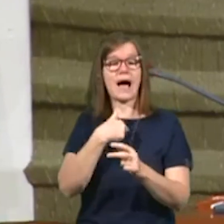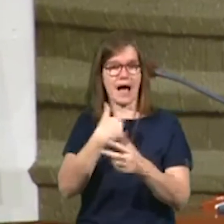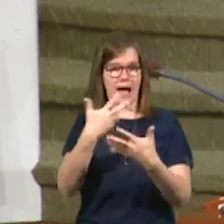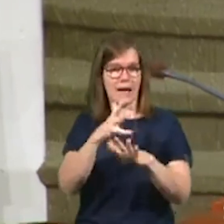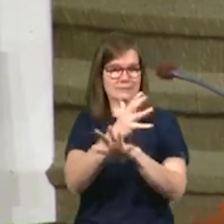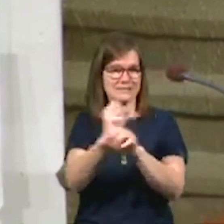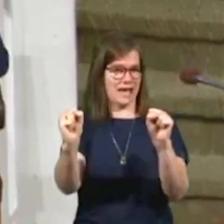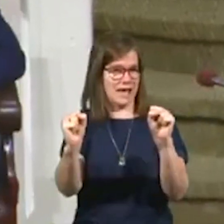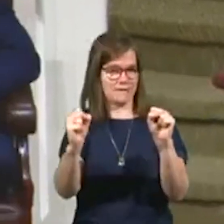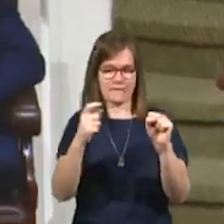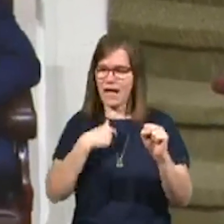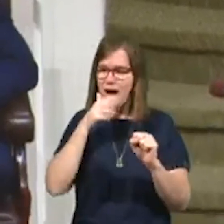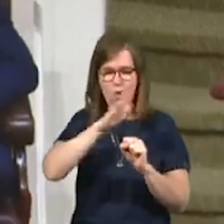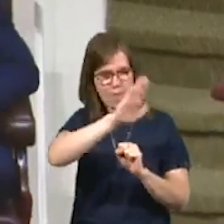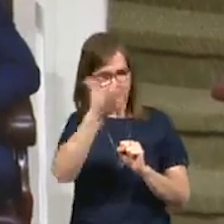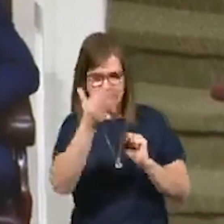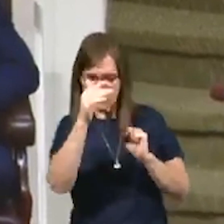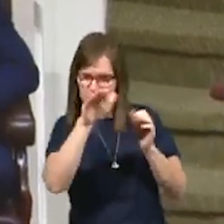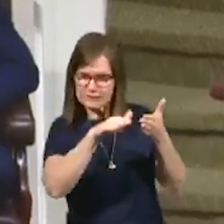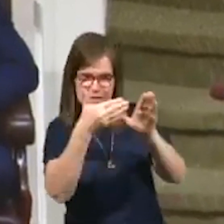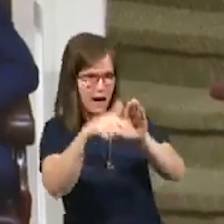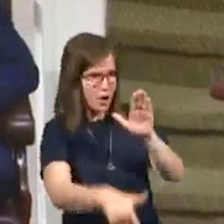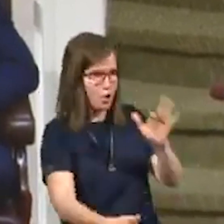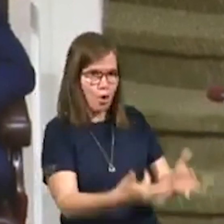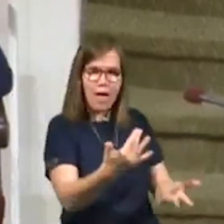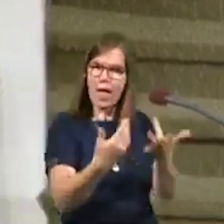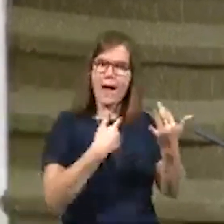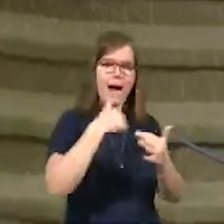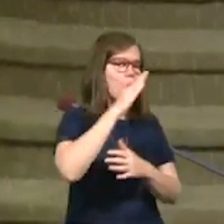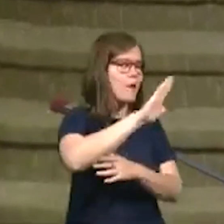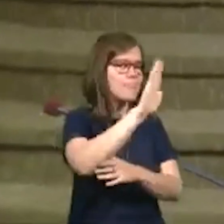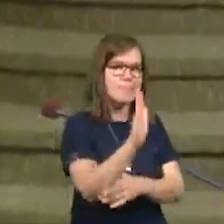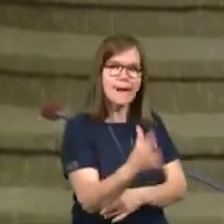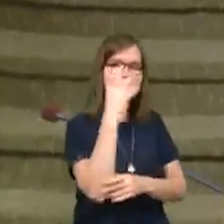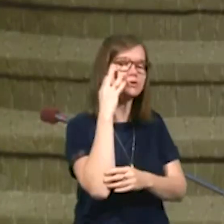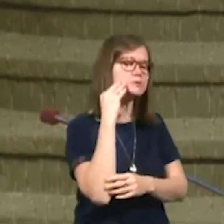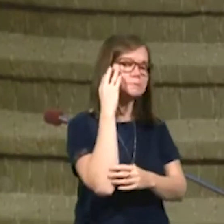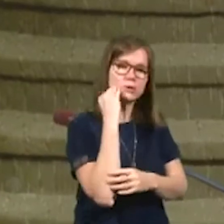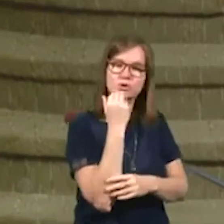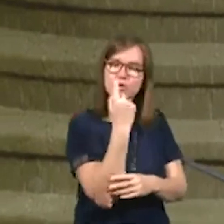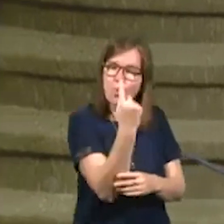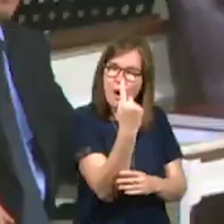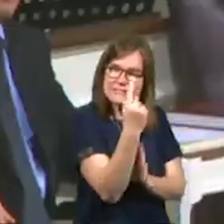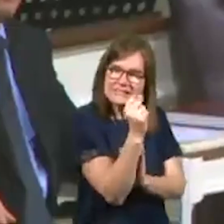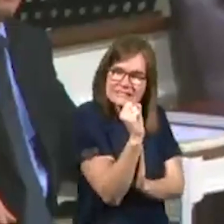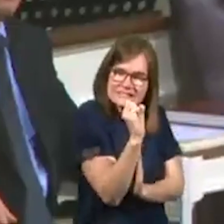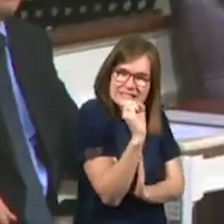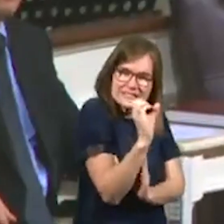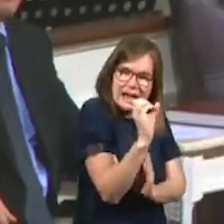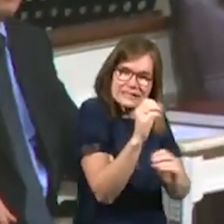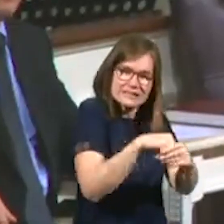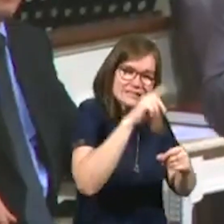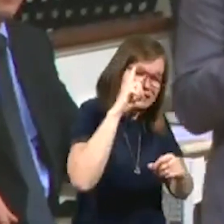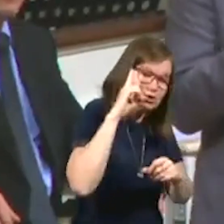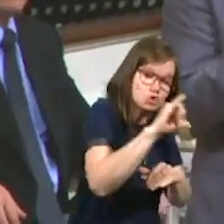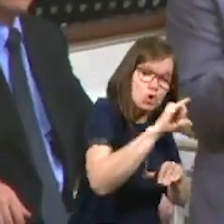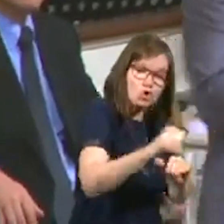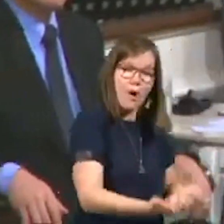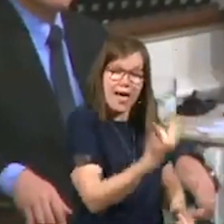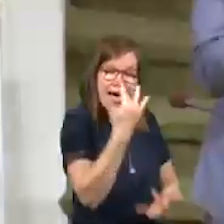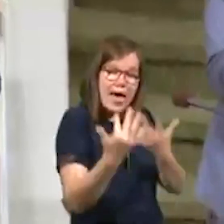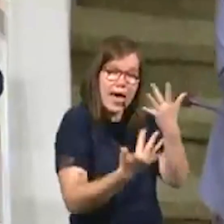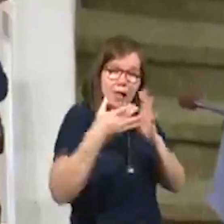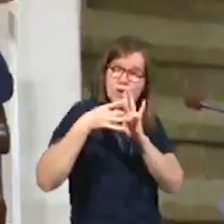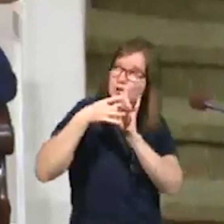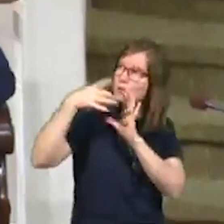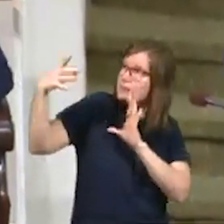I'm never going to die and go to hell. I am never going to know what it is to spend one second in an eternal hell to be